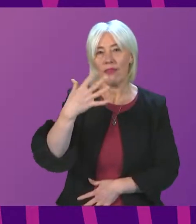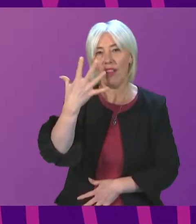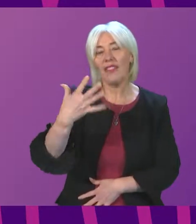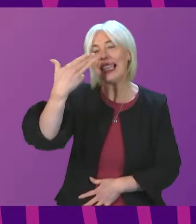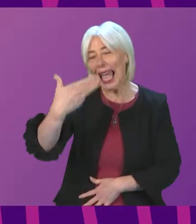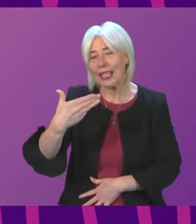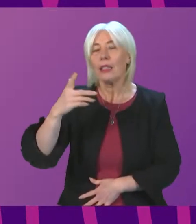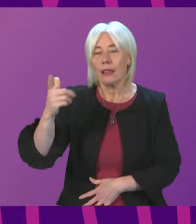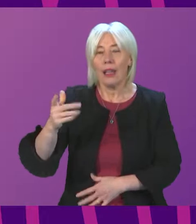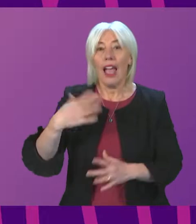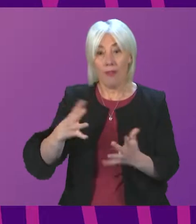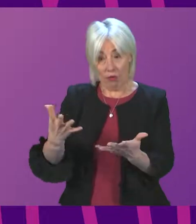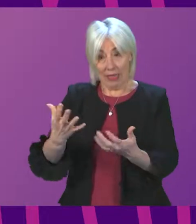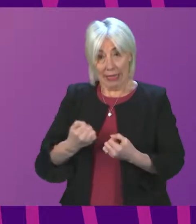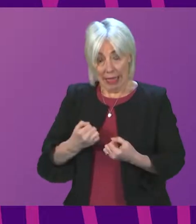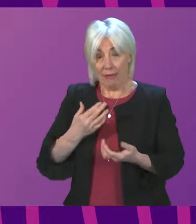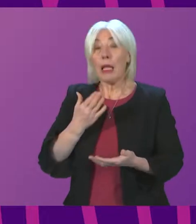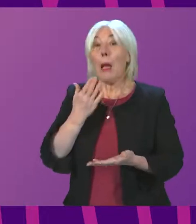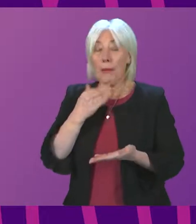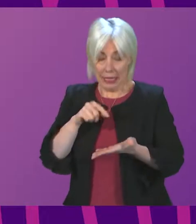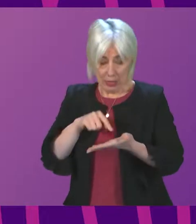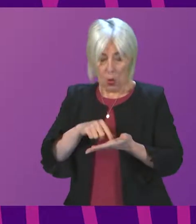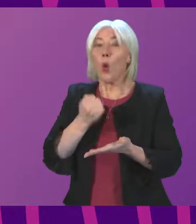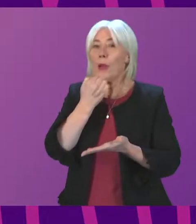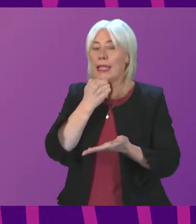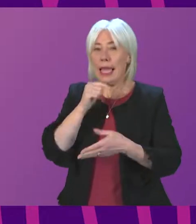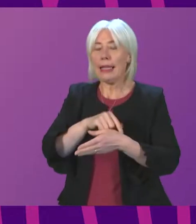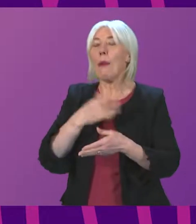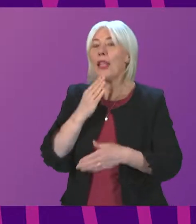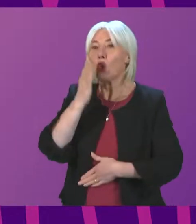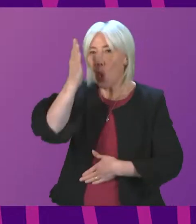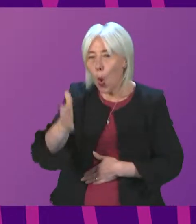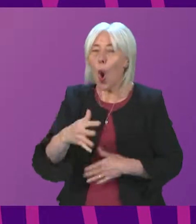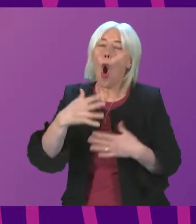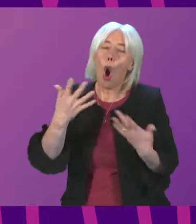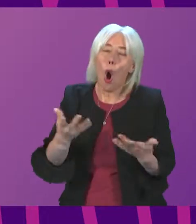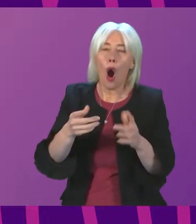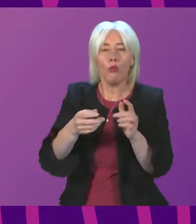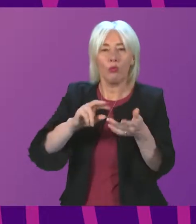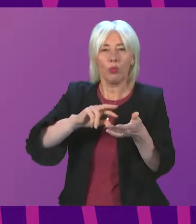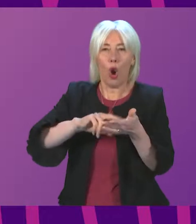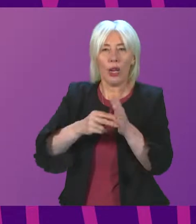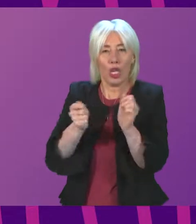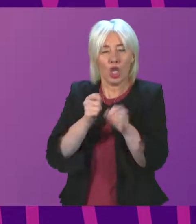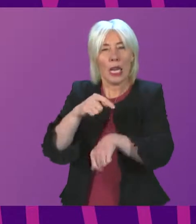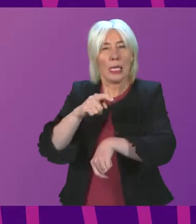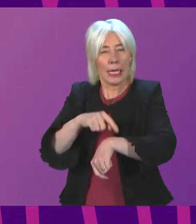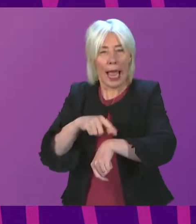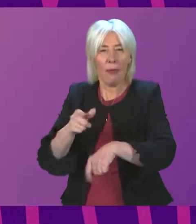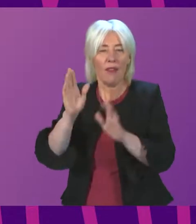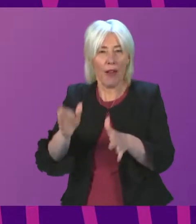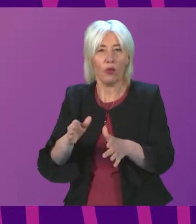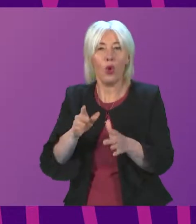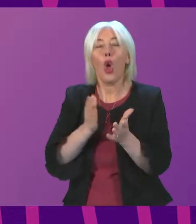of these people, please do go along to your scheduled appointment or rearrange it for a more convenient time. You can do that through the NHS Informed website